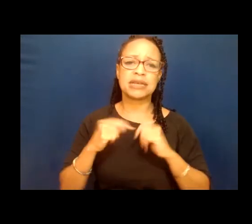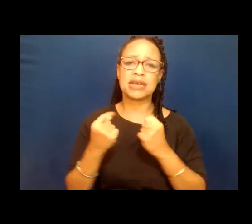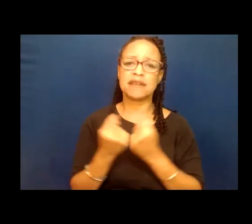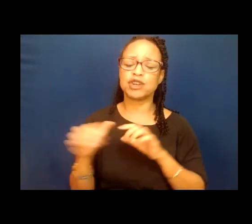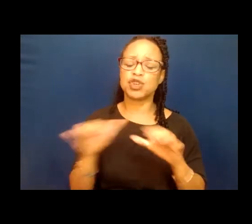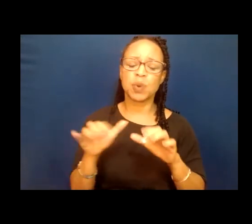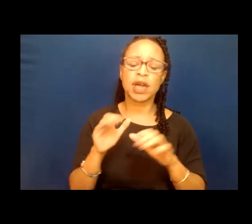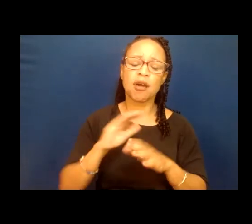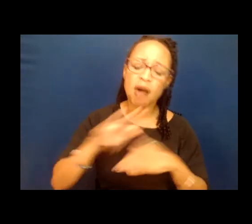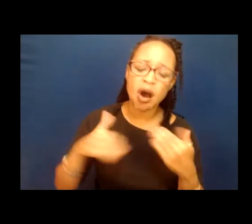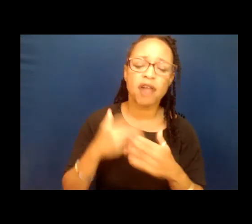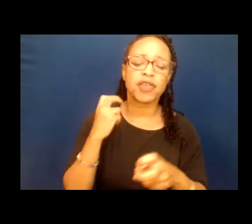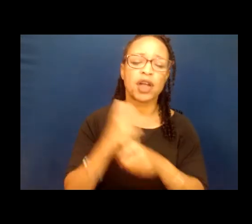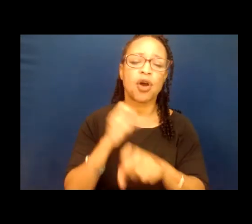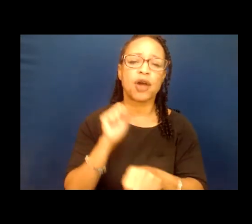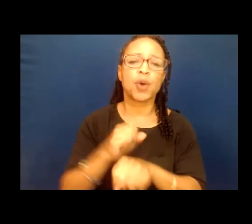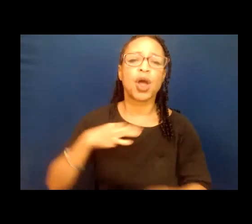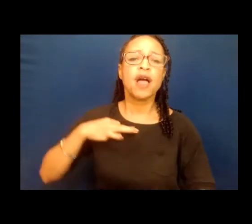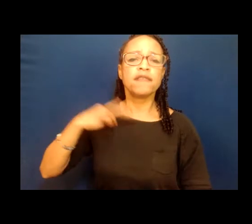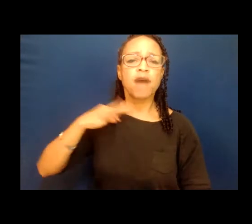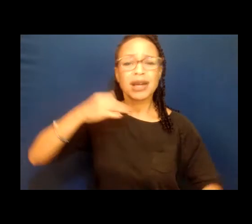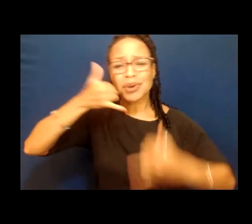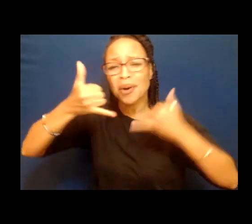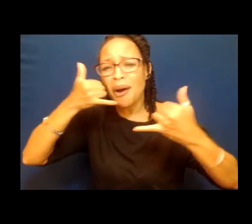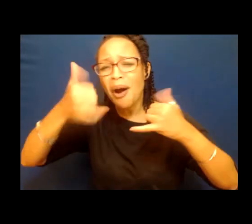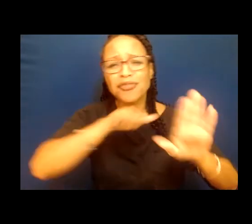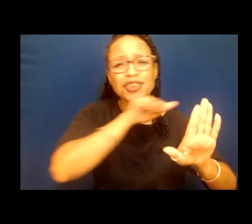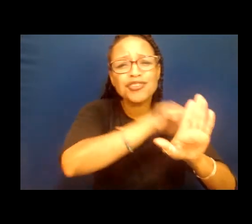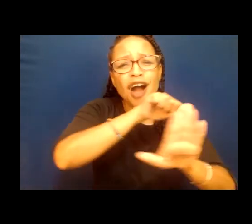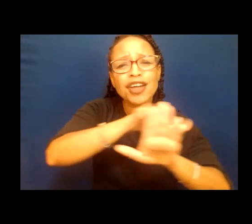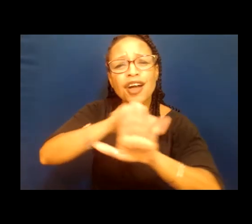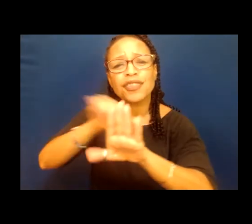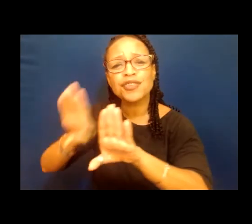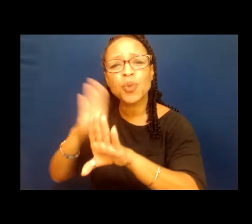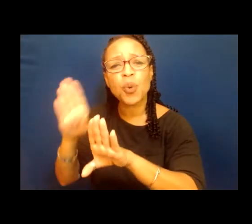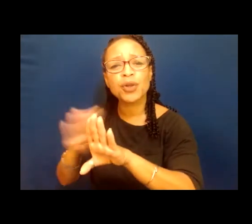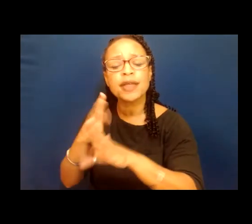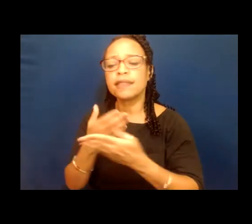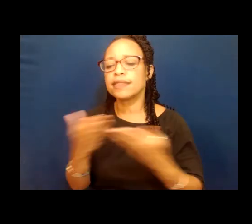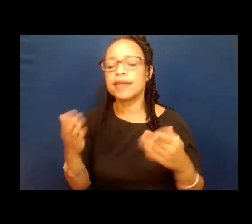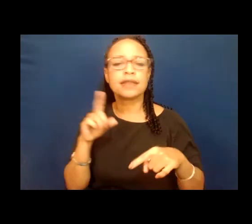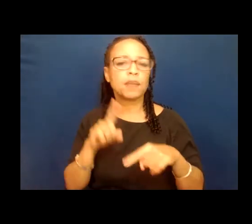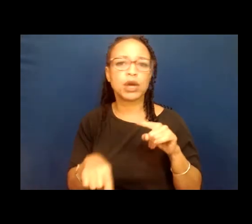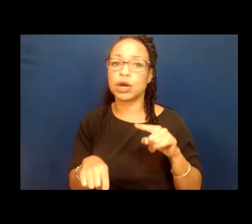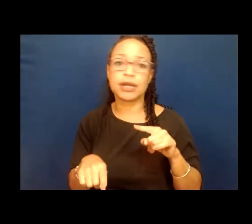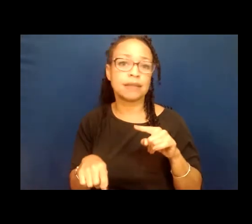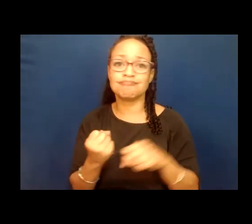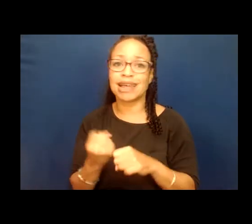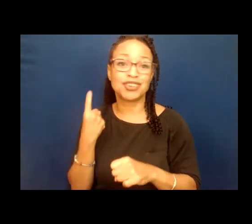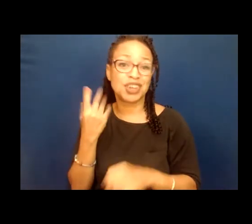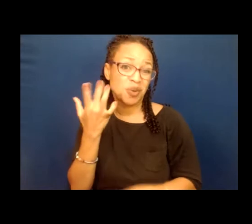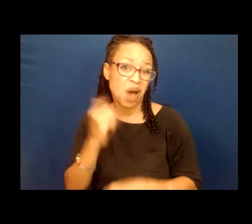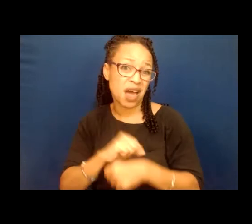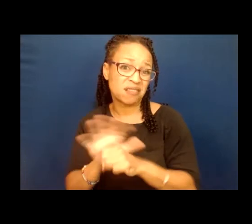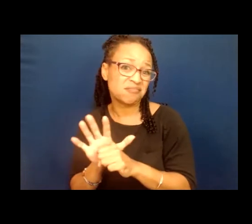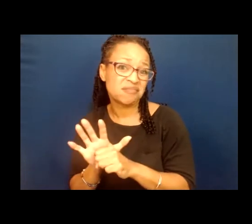work and effort, the volunteer calls, the door knocks, the things that we couldn't do last year during the pandemic when